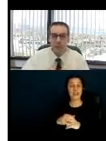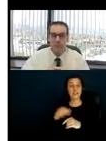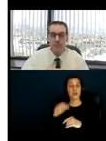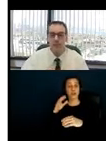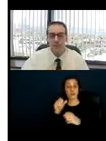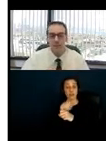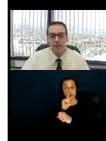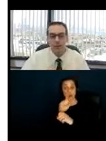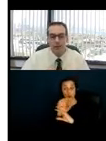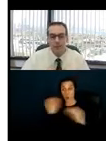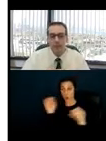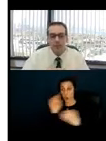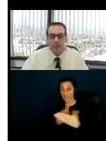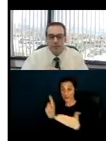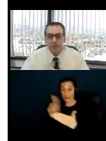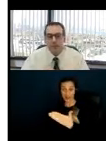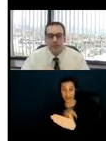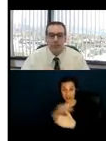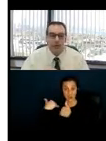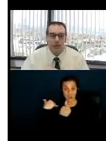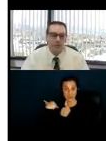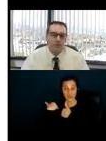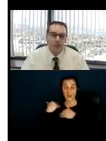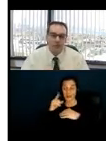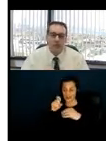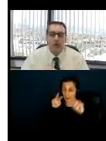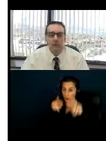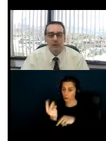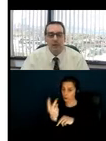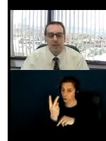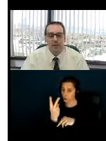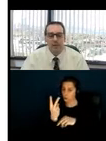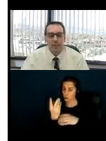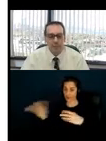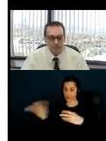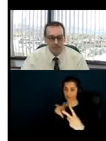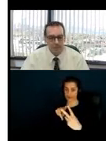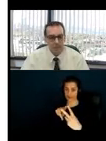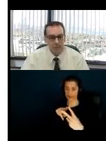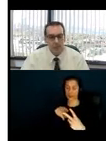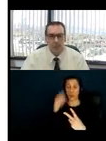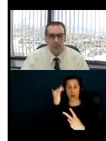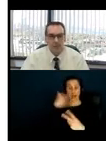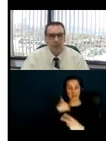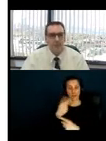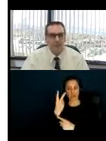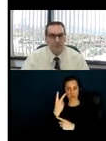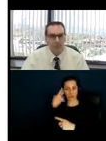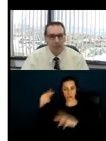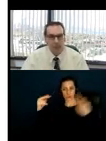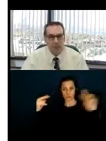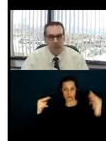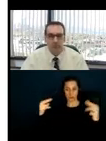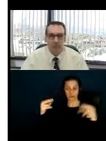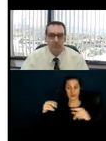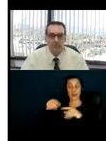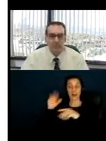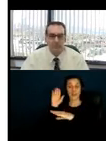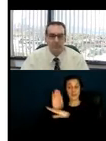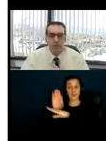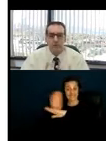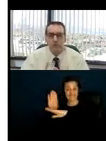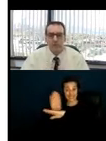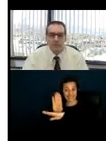separate things here because we have multiple parties involved. We not only have the business, but we'll also have municipality involvement.